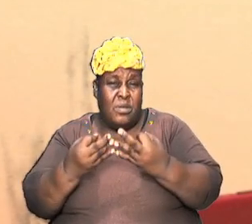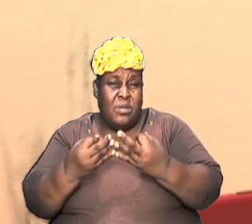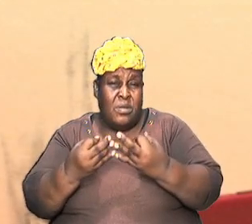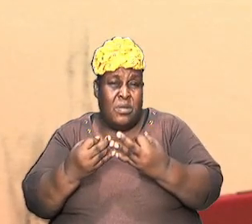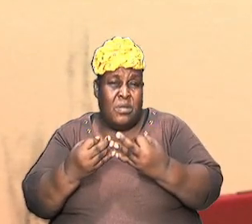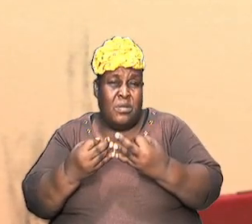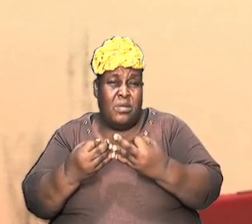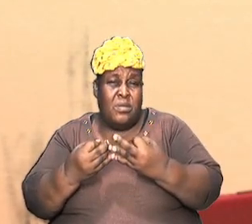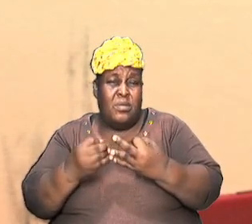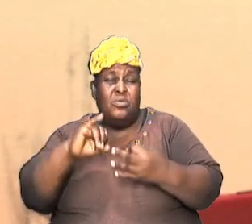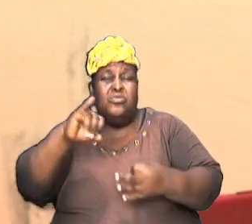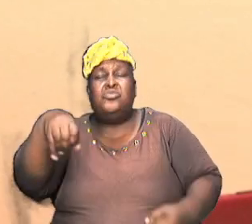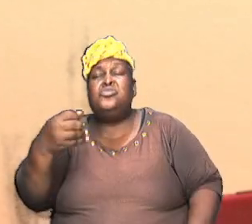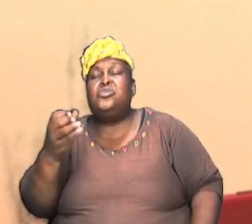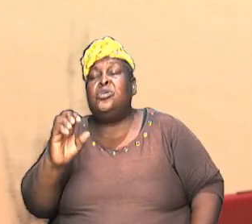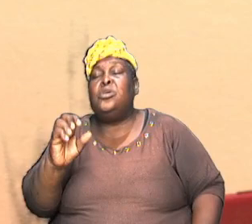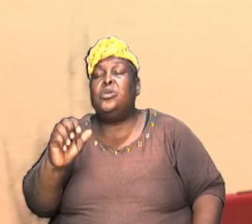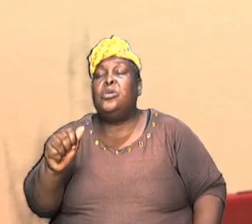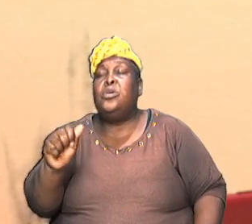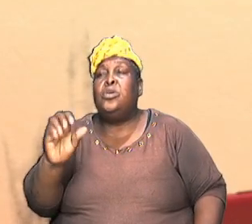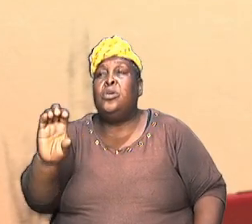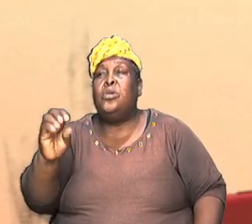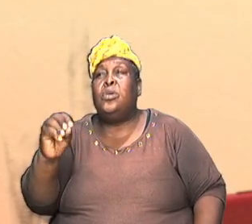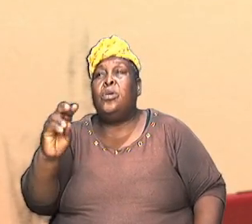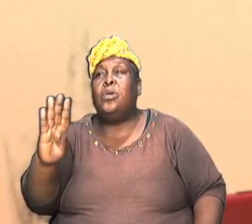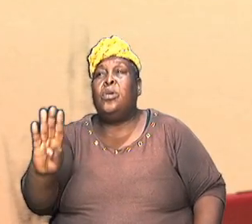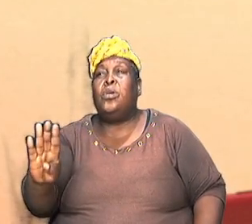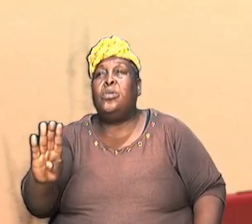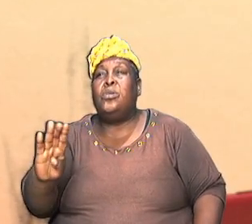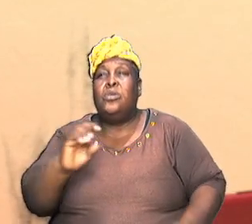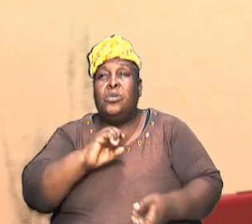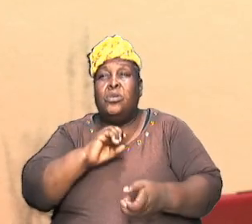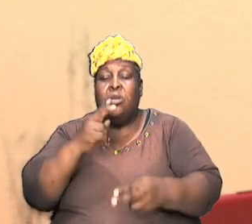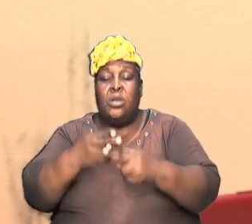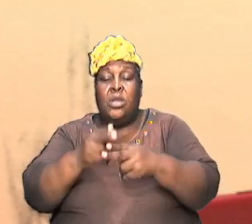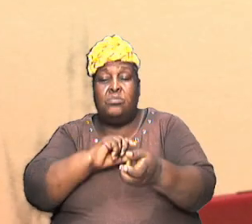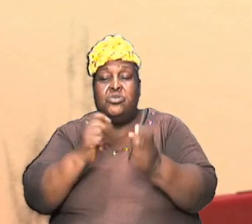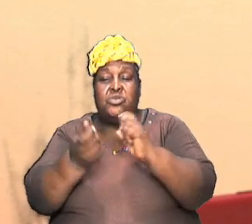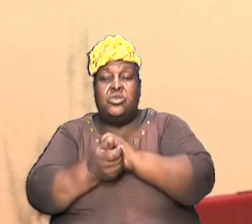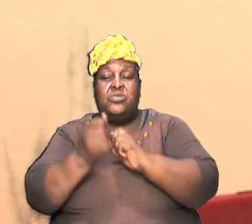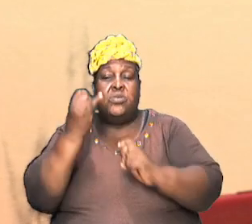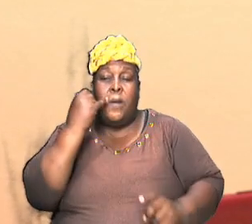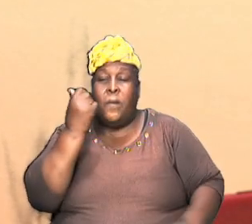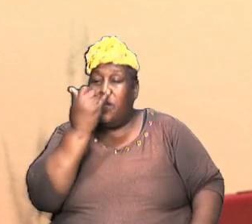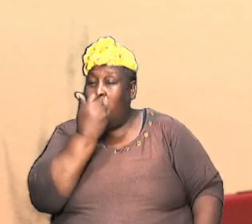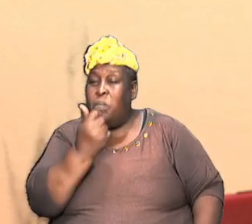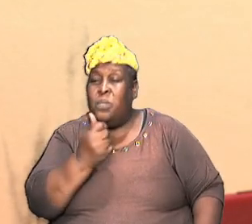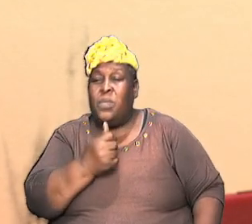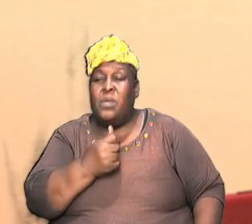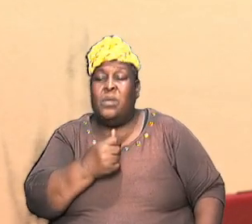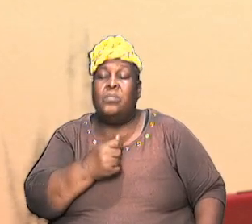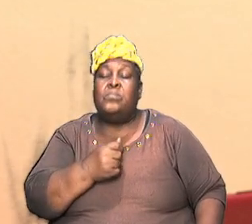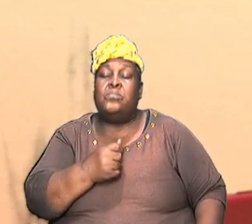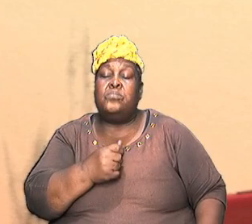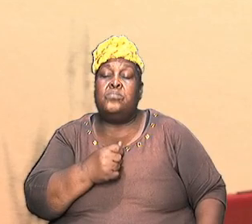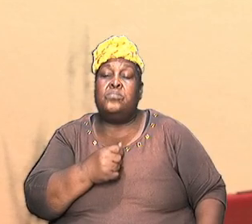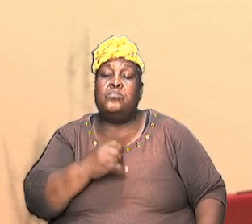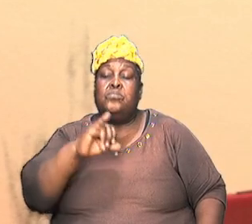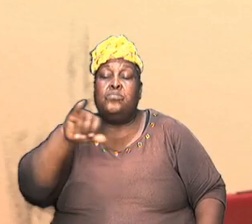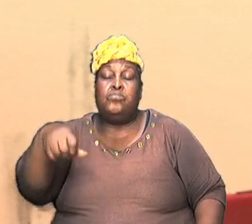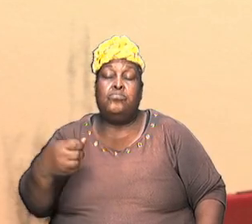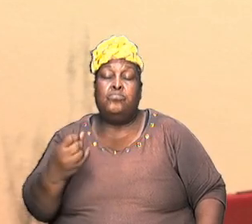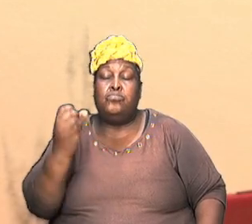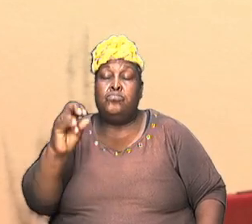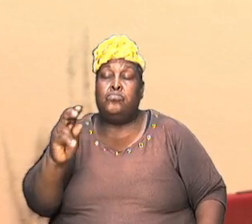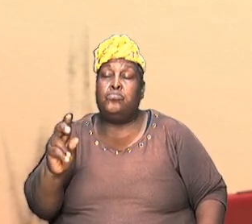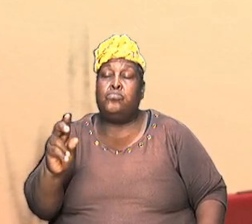and so they are called the 12 tribes of Israel Levi being the priestly tribe Judah being